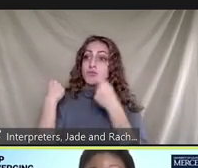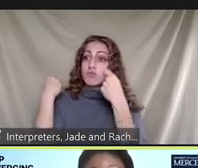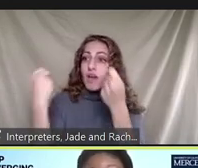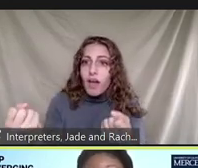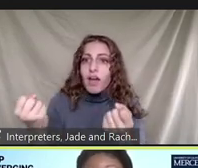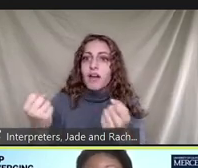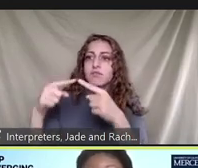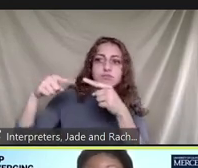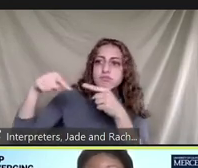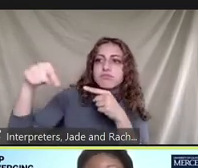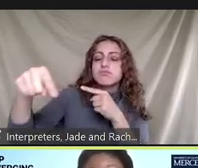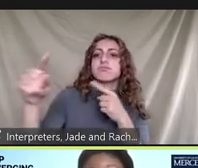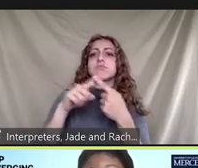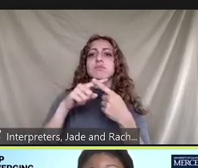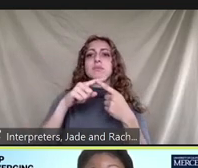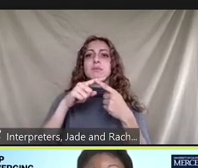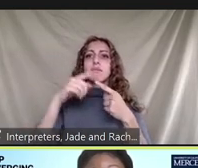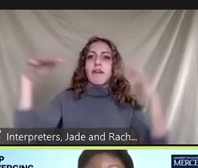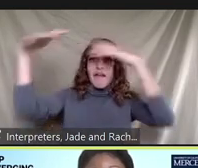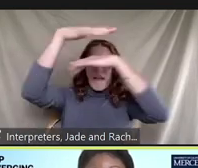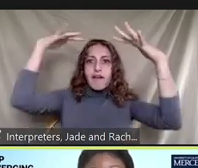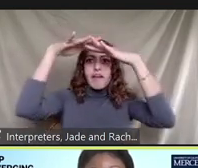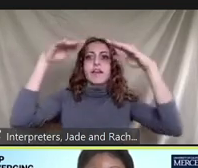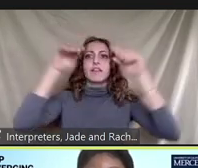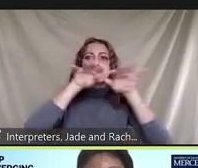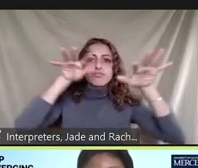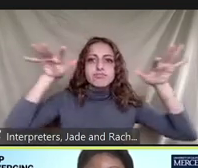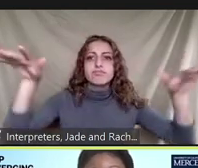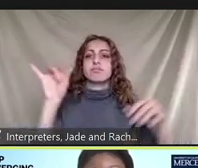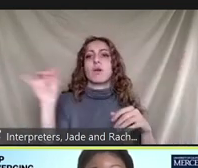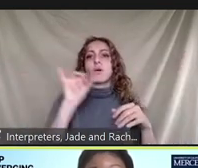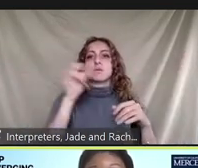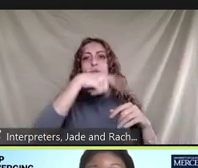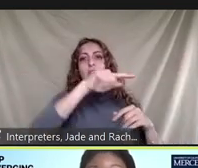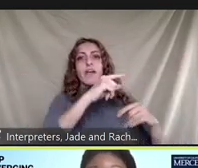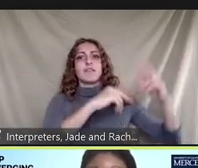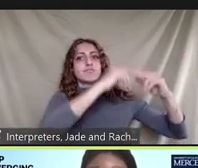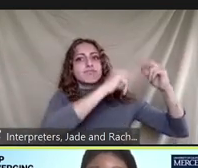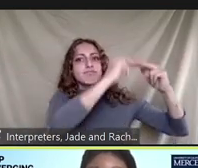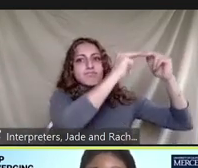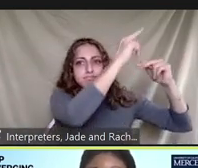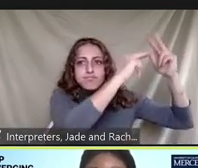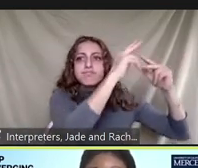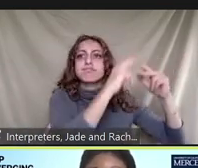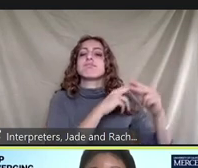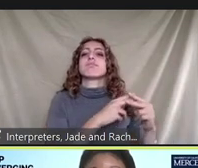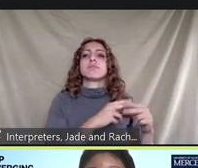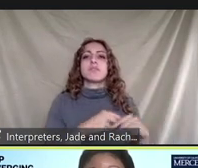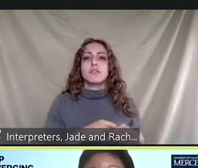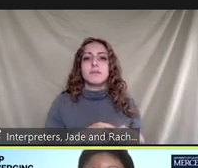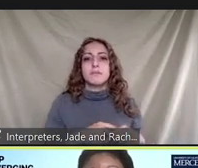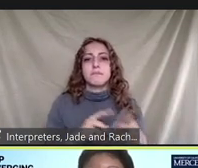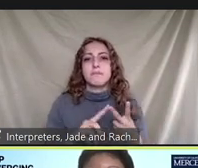industrial production and building energy consumption more locally in southern california